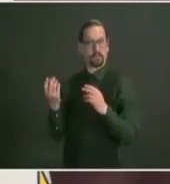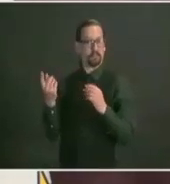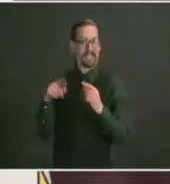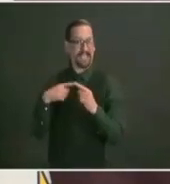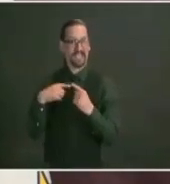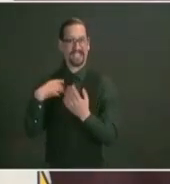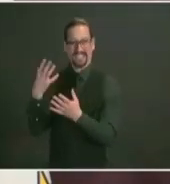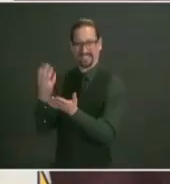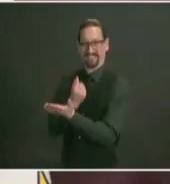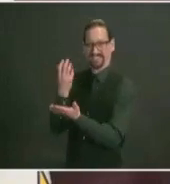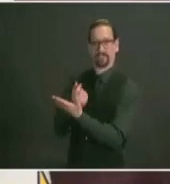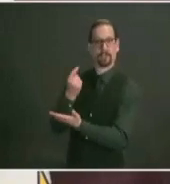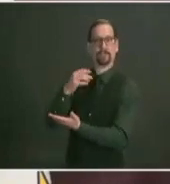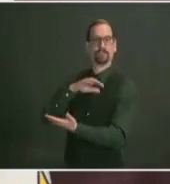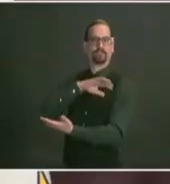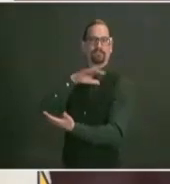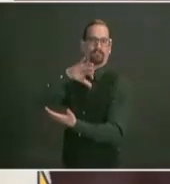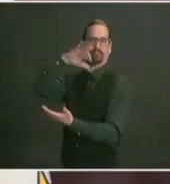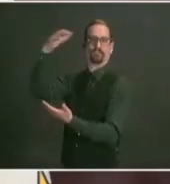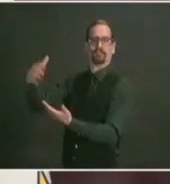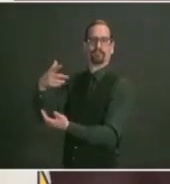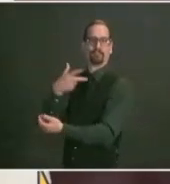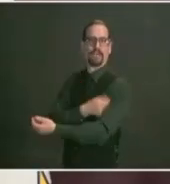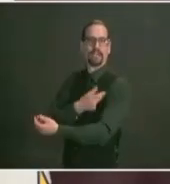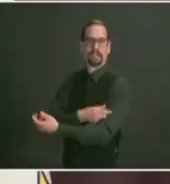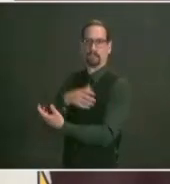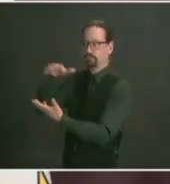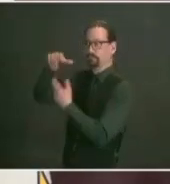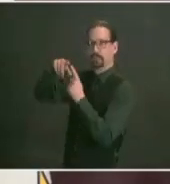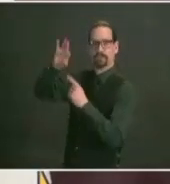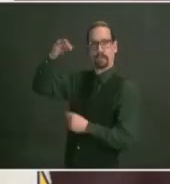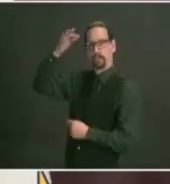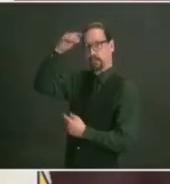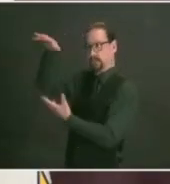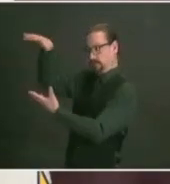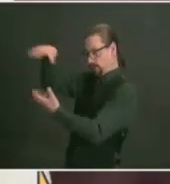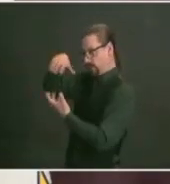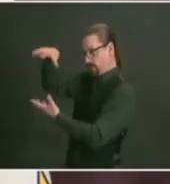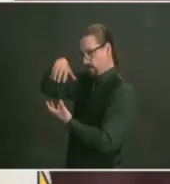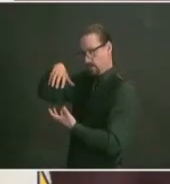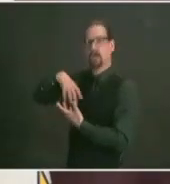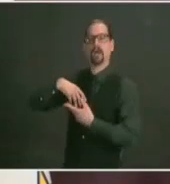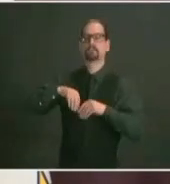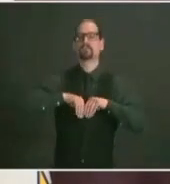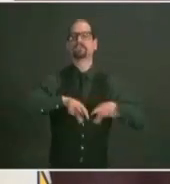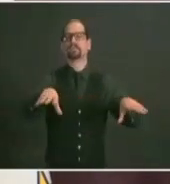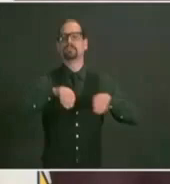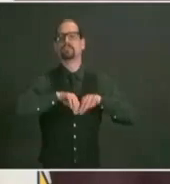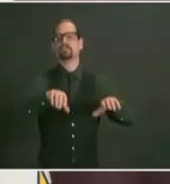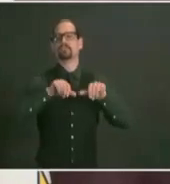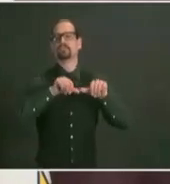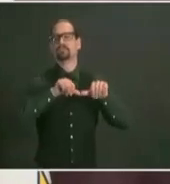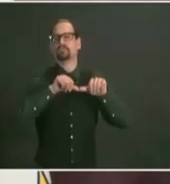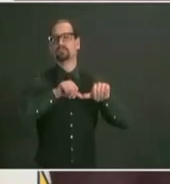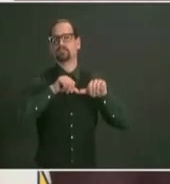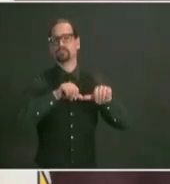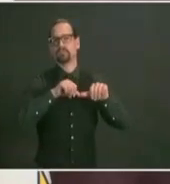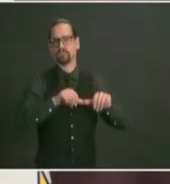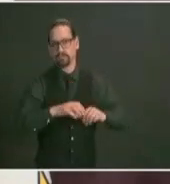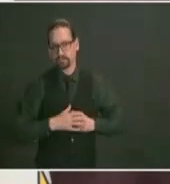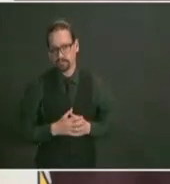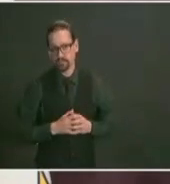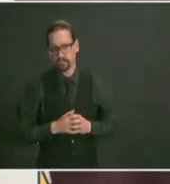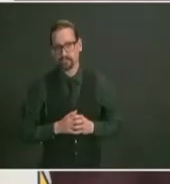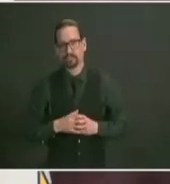major project for us right now is building out our capacity because we are getting forecasts about a lot more vaccine coming